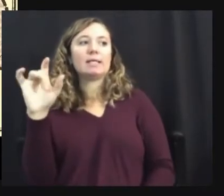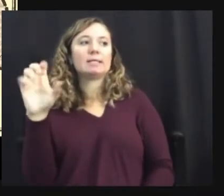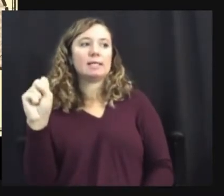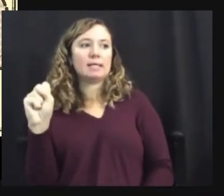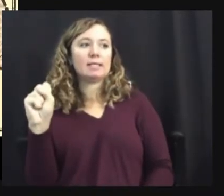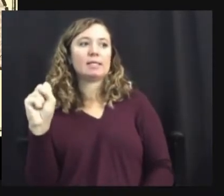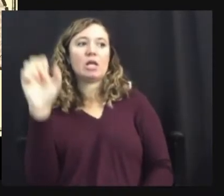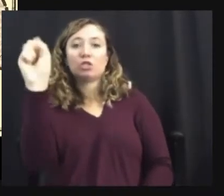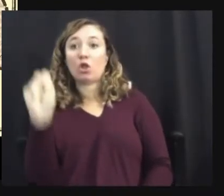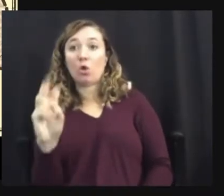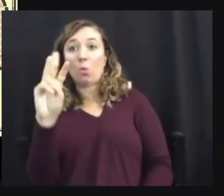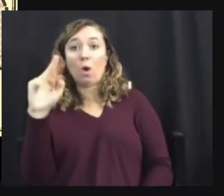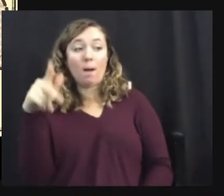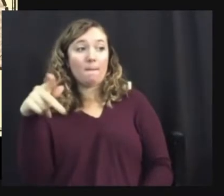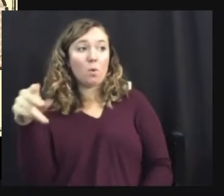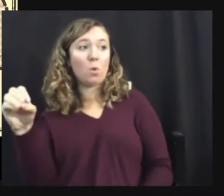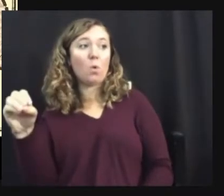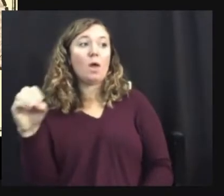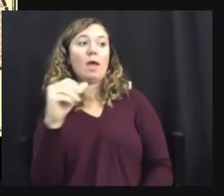from their lands today.